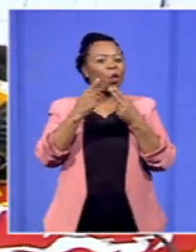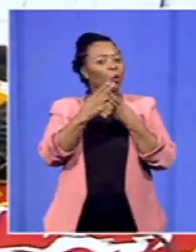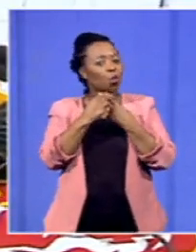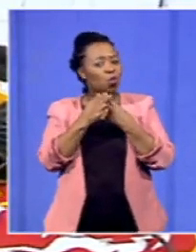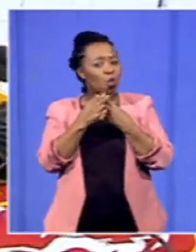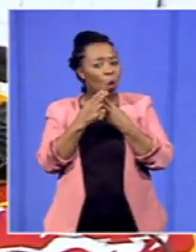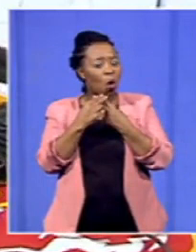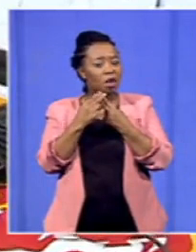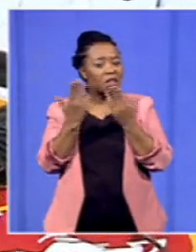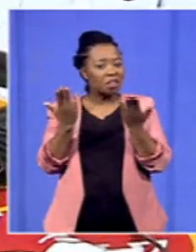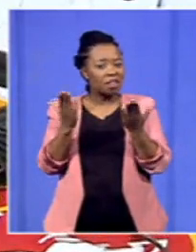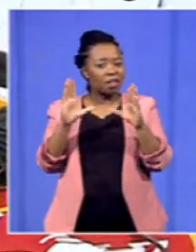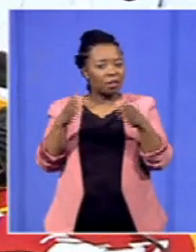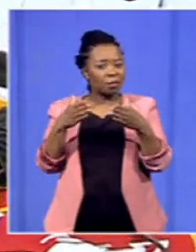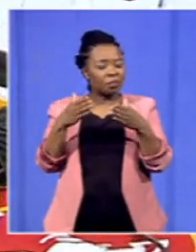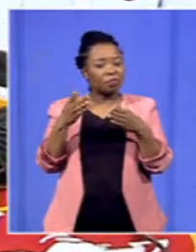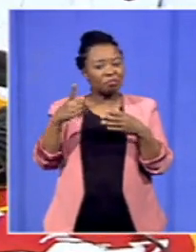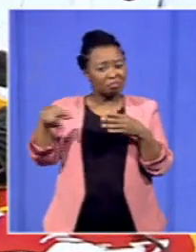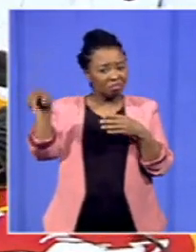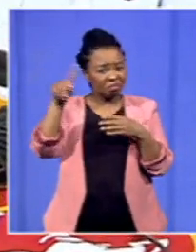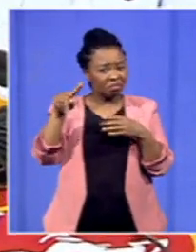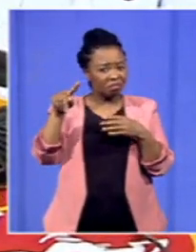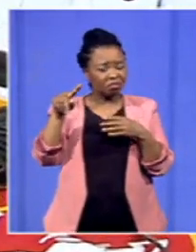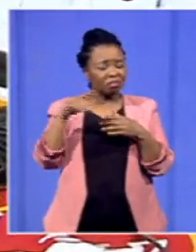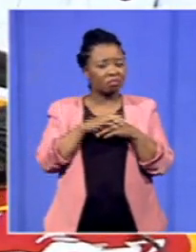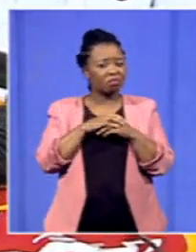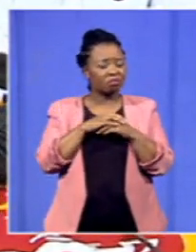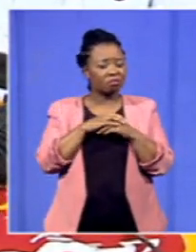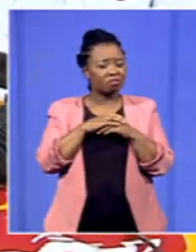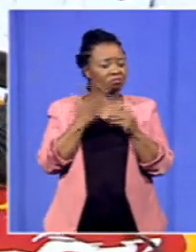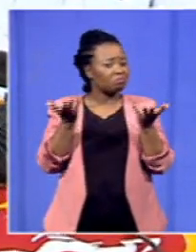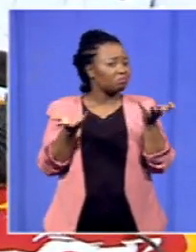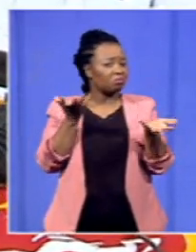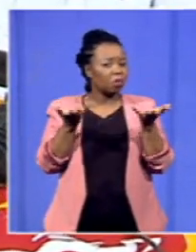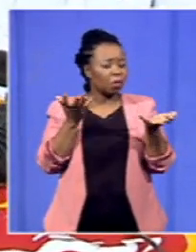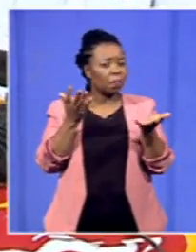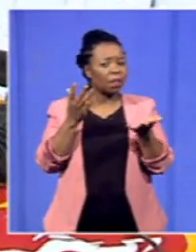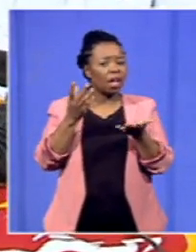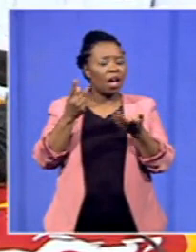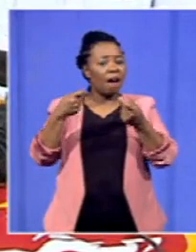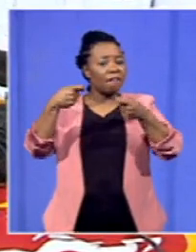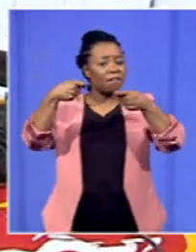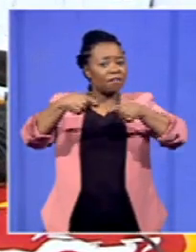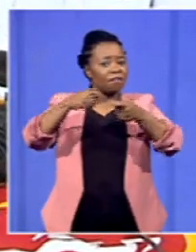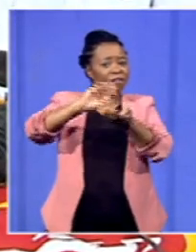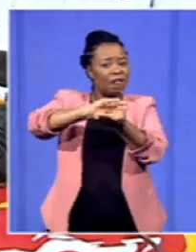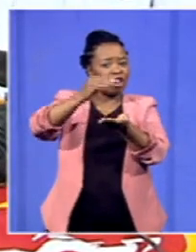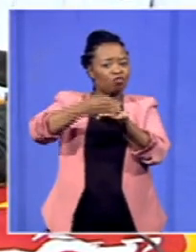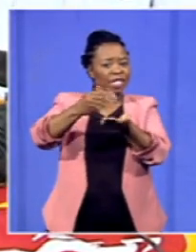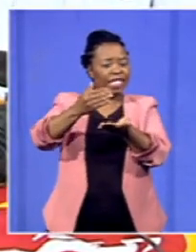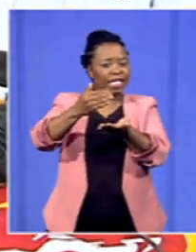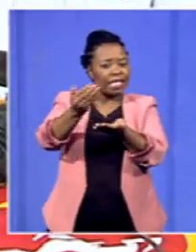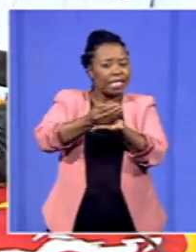have you been able to successfully perhaps try to fundraise for this commserv